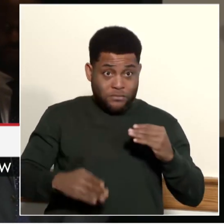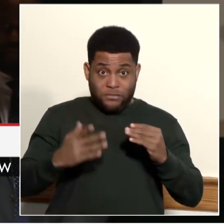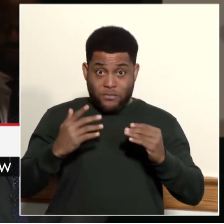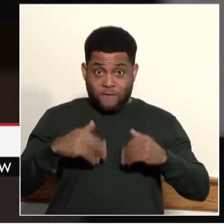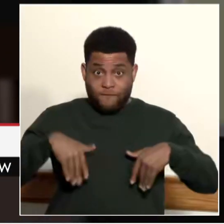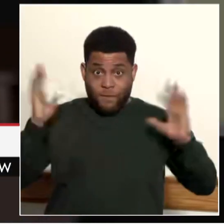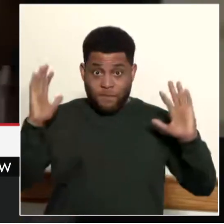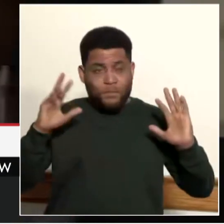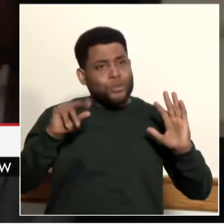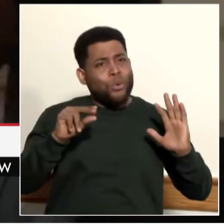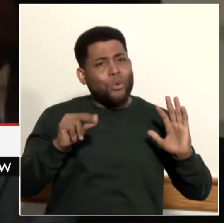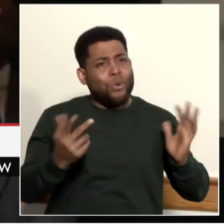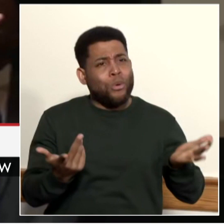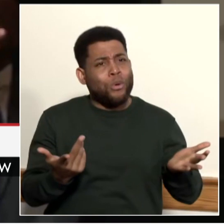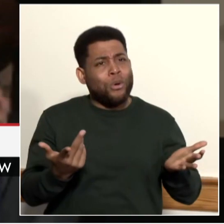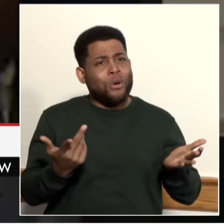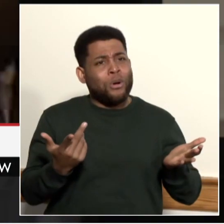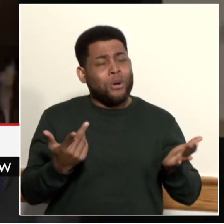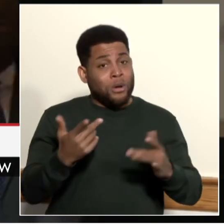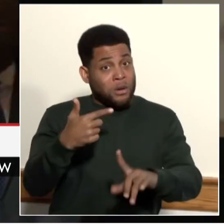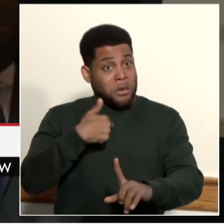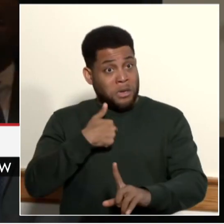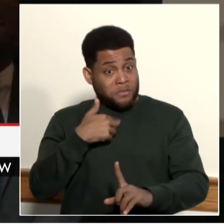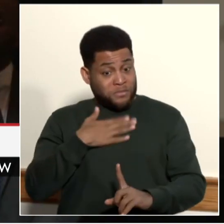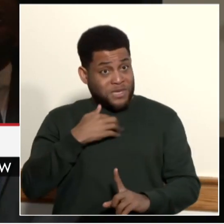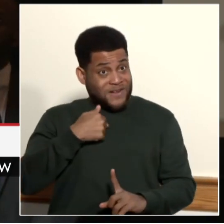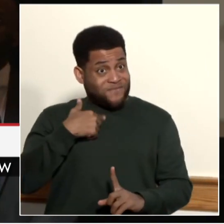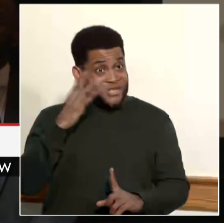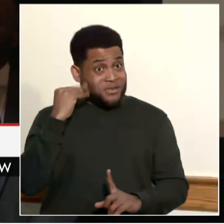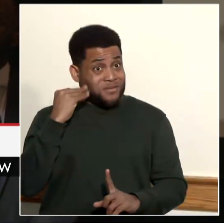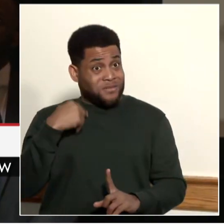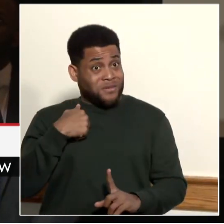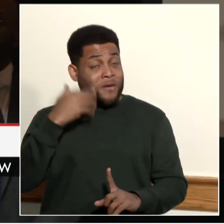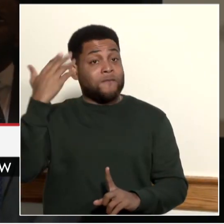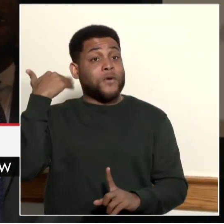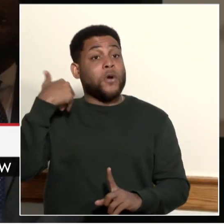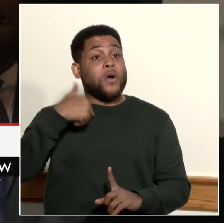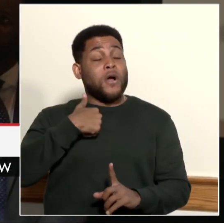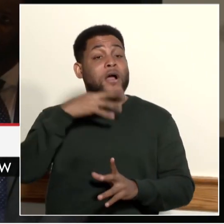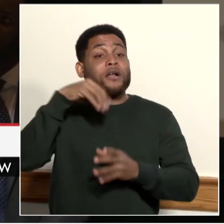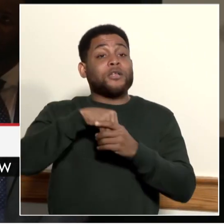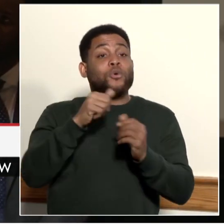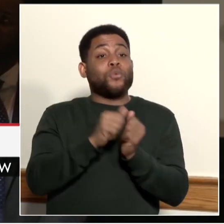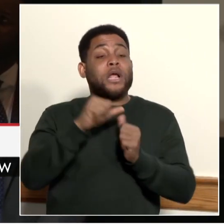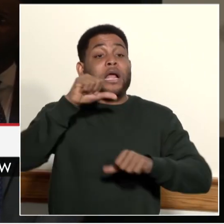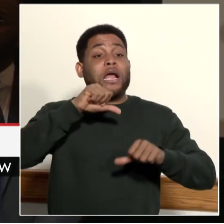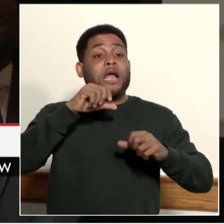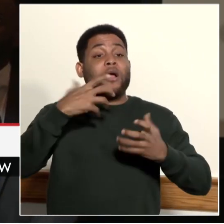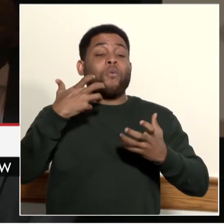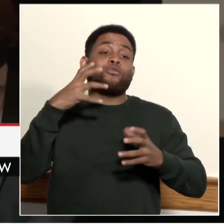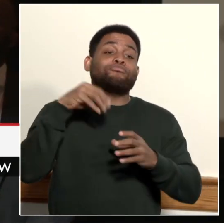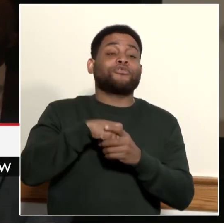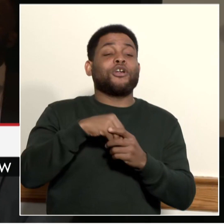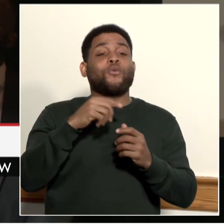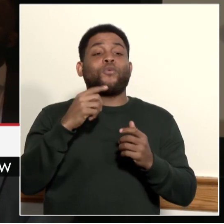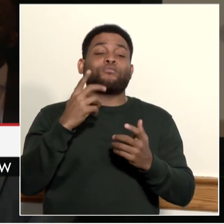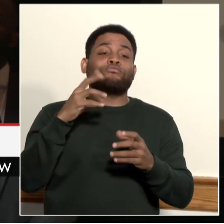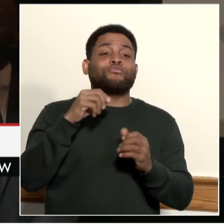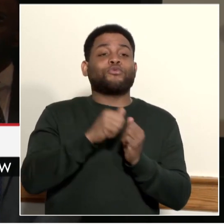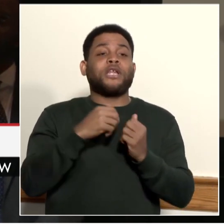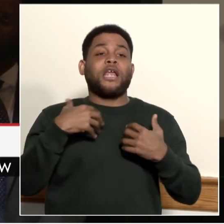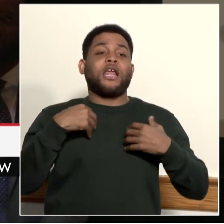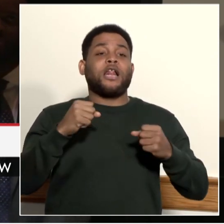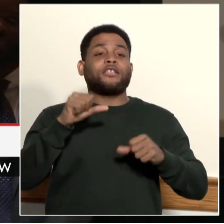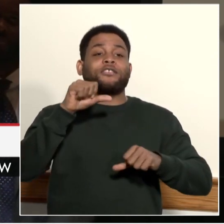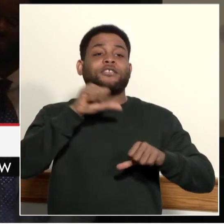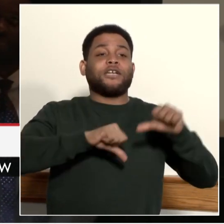I was going to be a health science professional. And my entire career is built off a pivot when I decided that I was